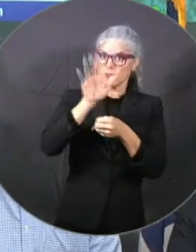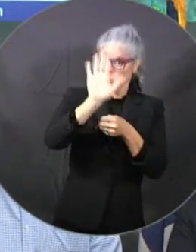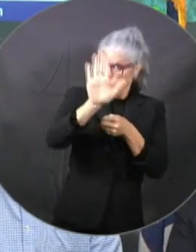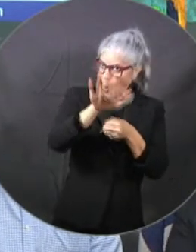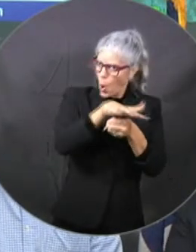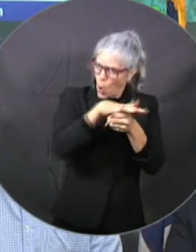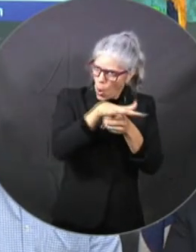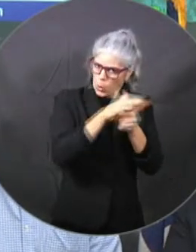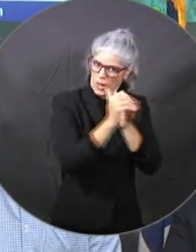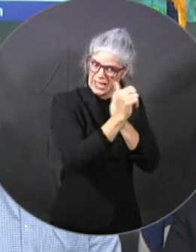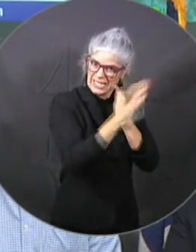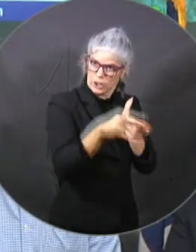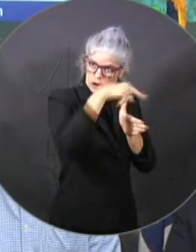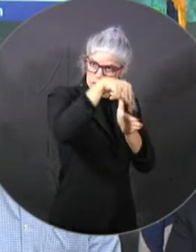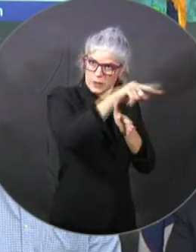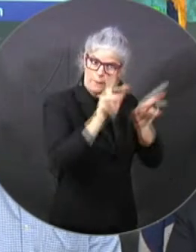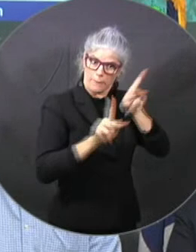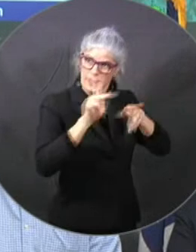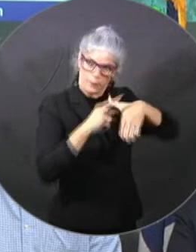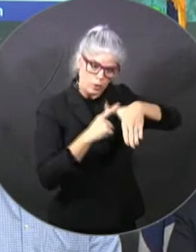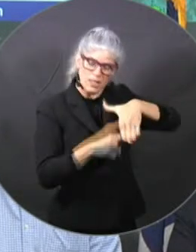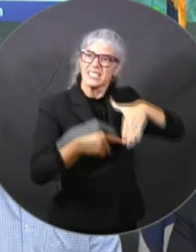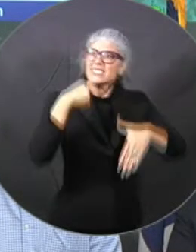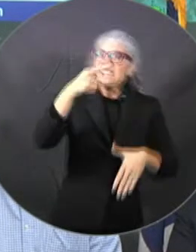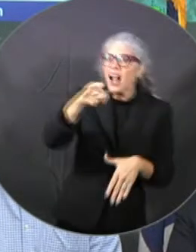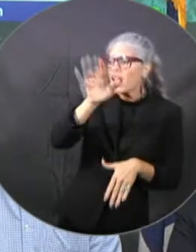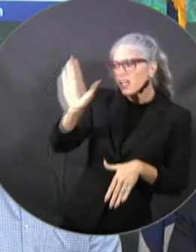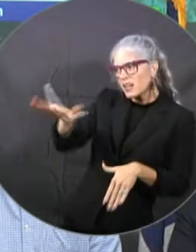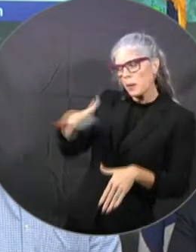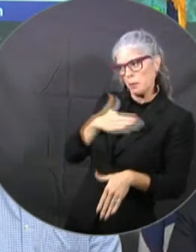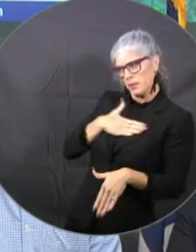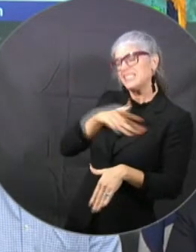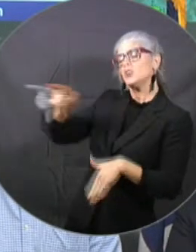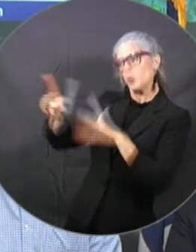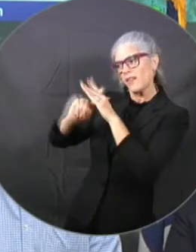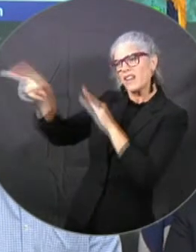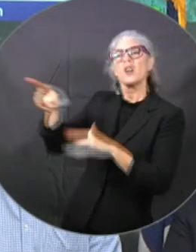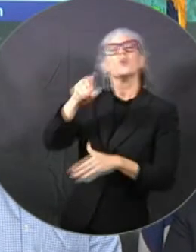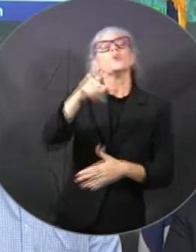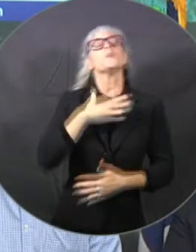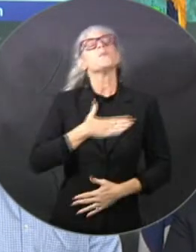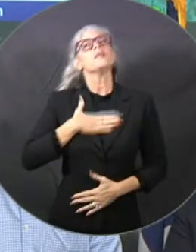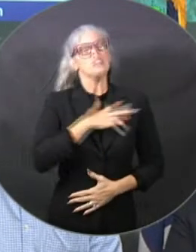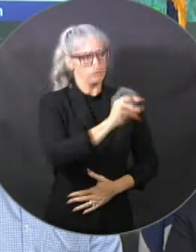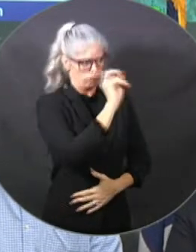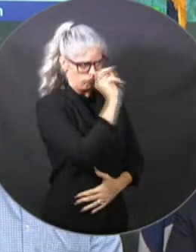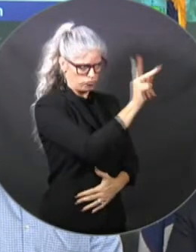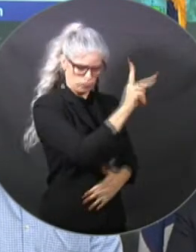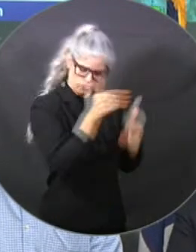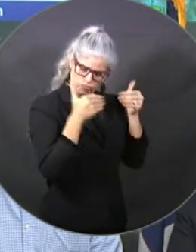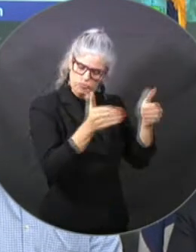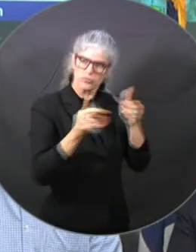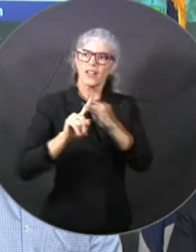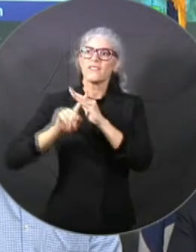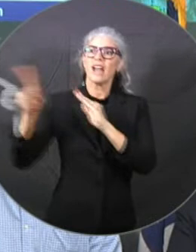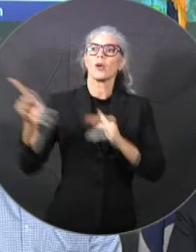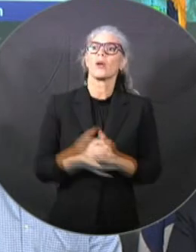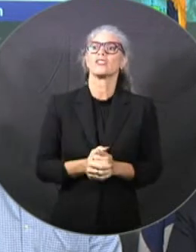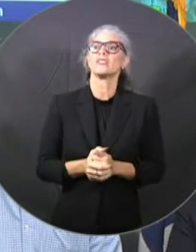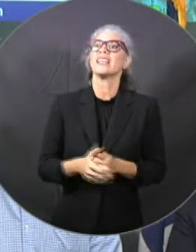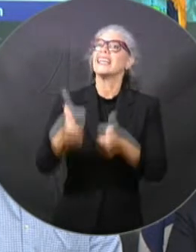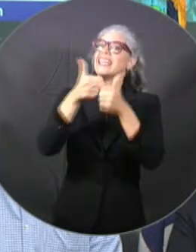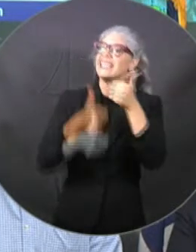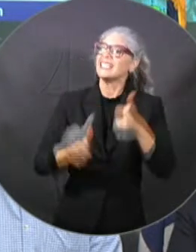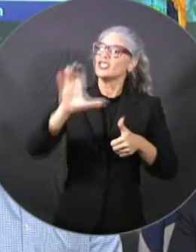There are going to be evacuation orders issued in all these Gulf Coast counties in the A and